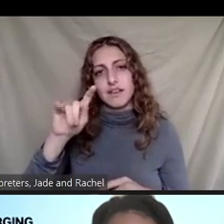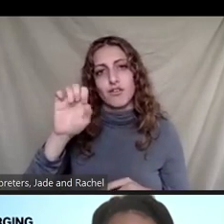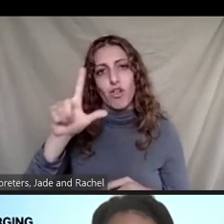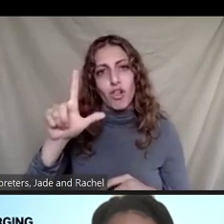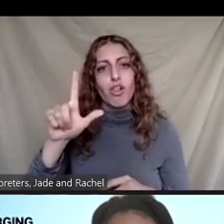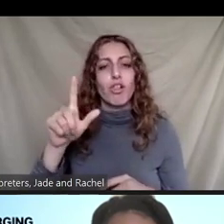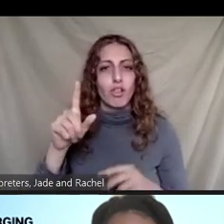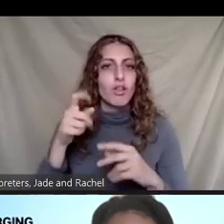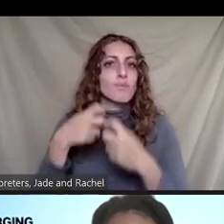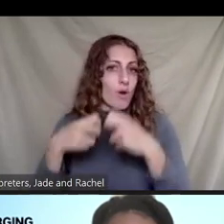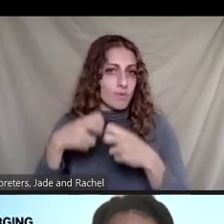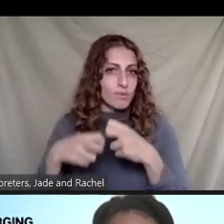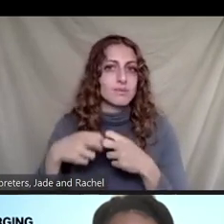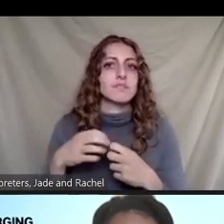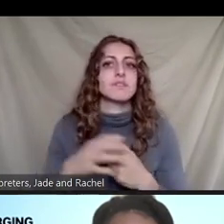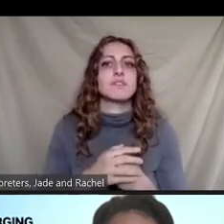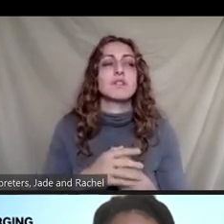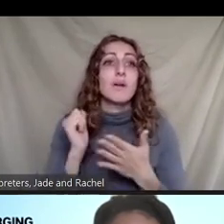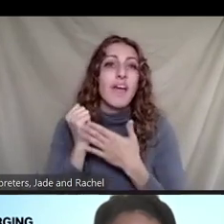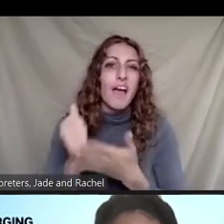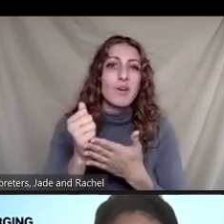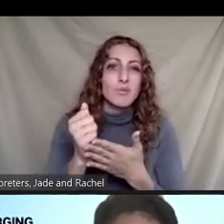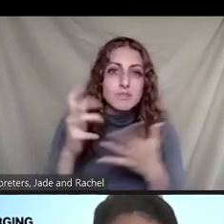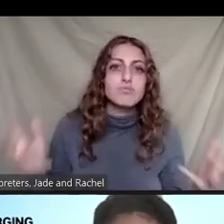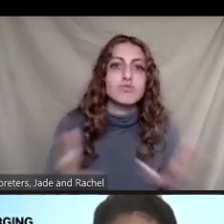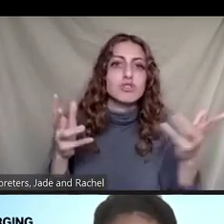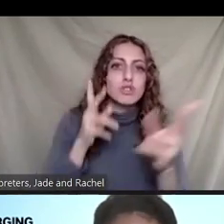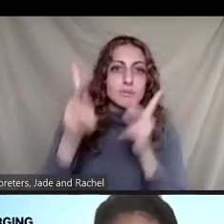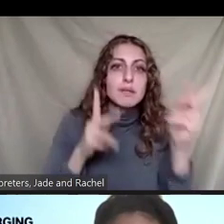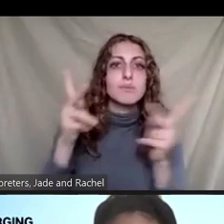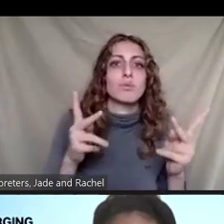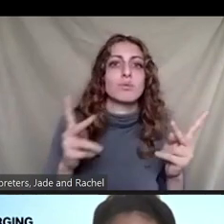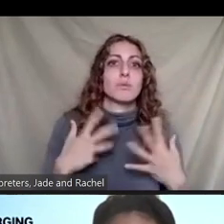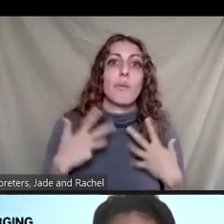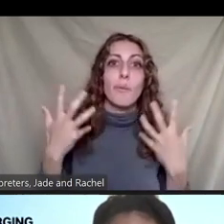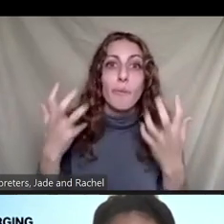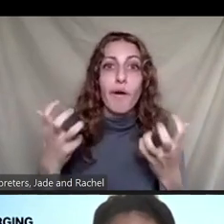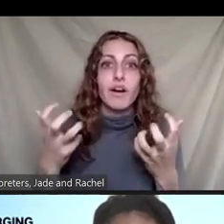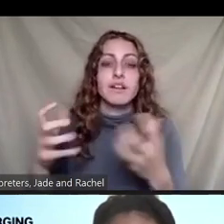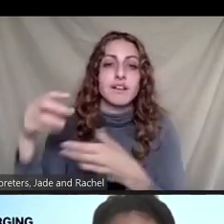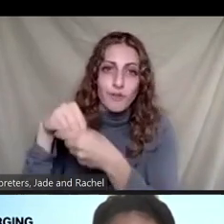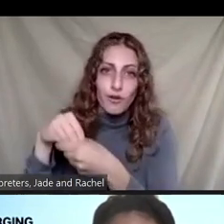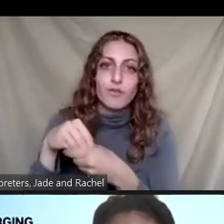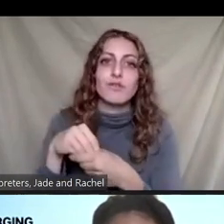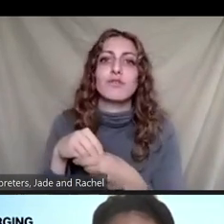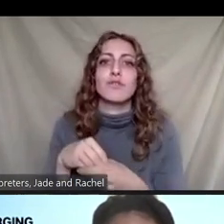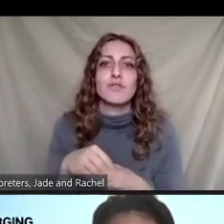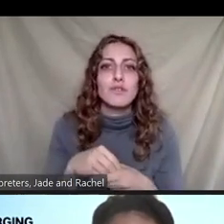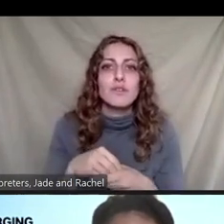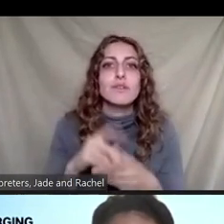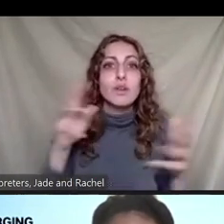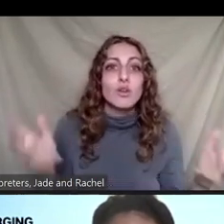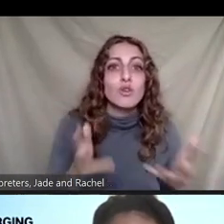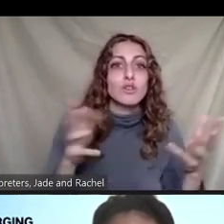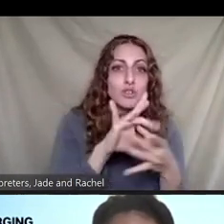So I think that helps to build the political will if you can pivot the conversation around process and how we get there and